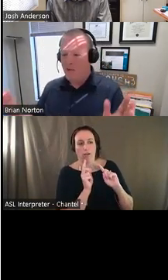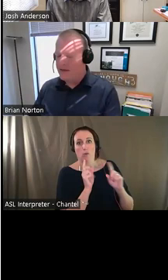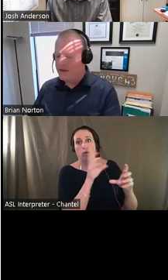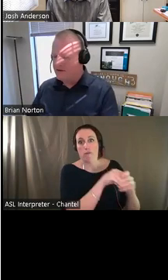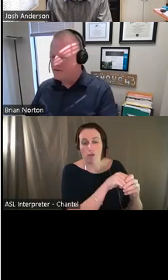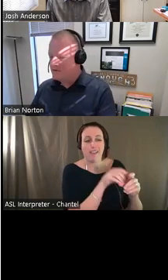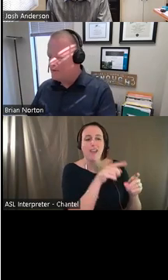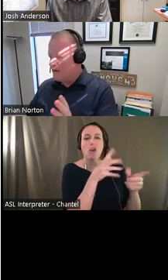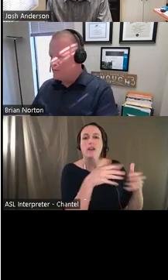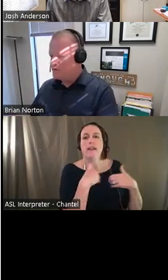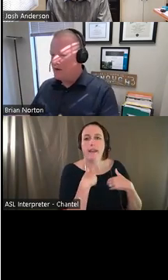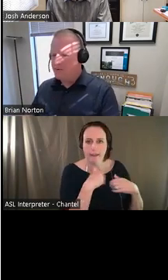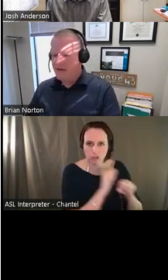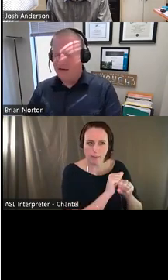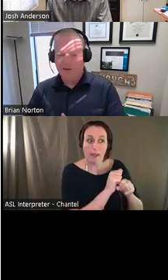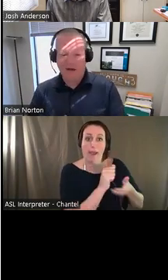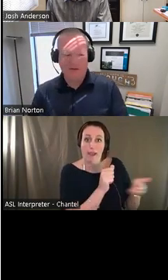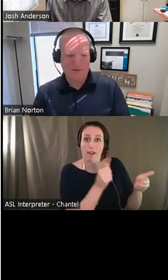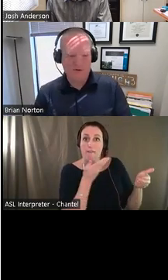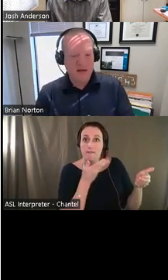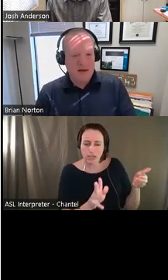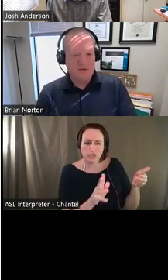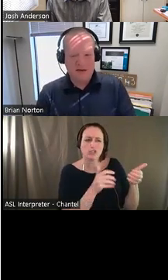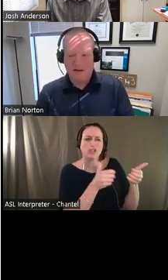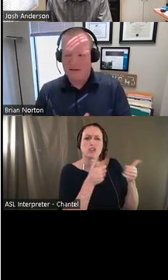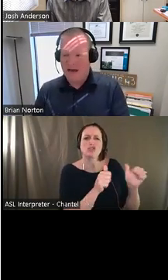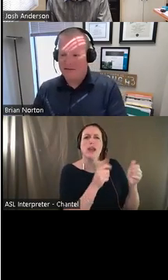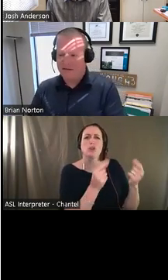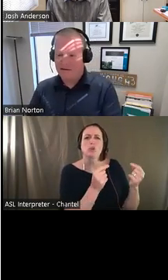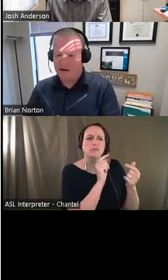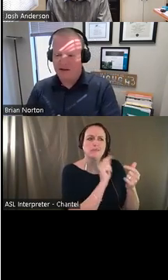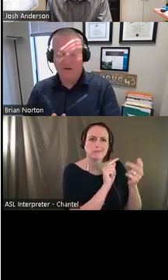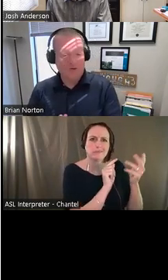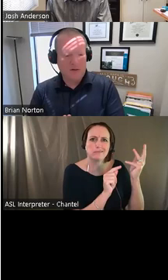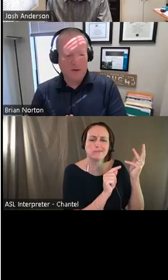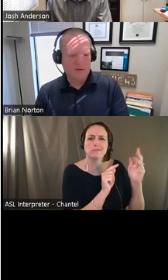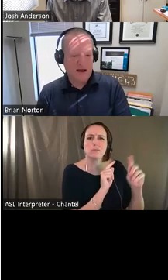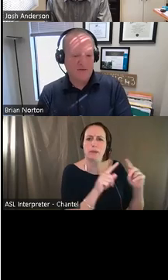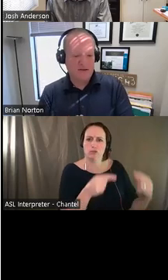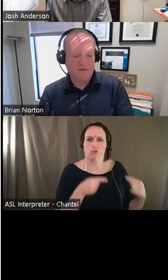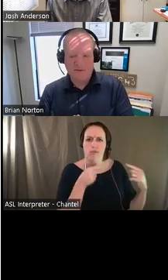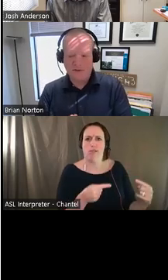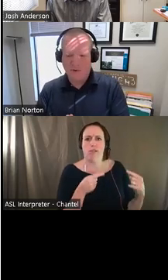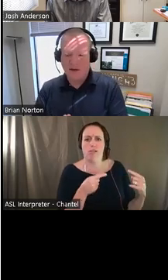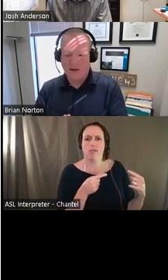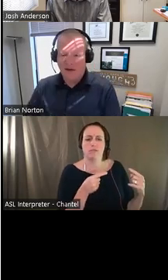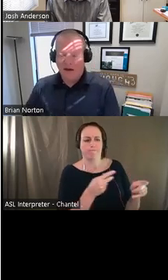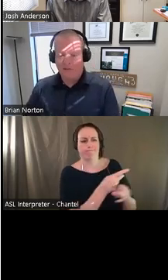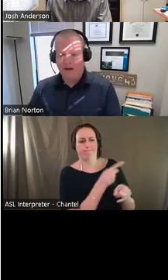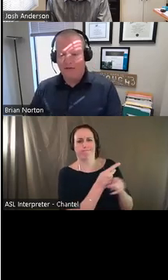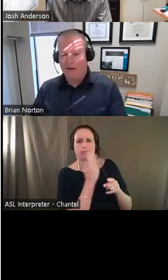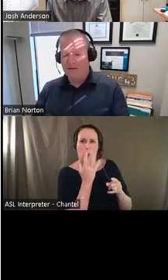what do they need to do? And we're trying to address those particular tasks that they're struggling with or having difficulty with.